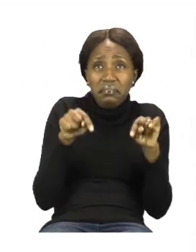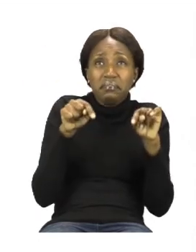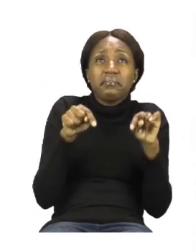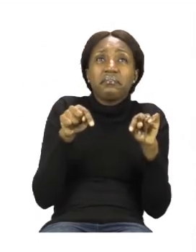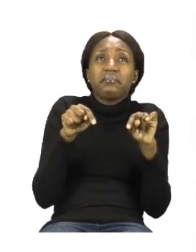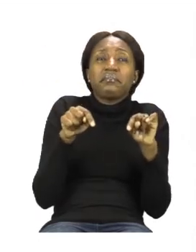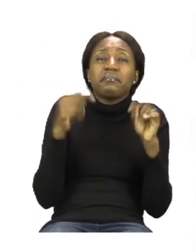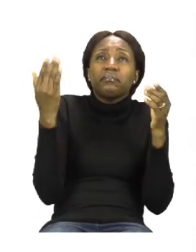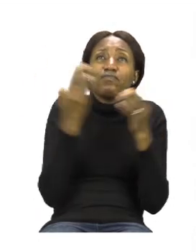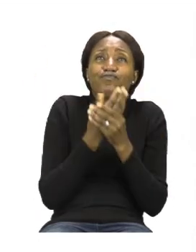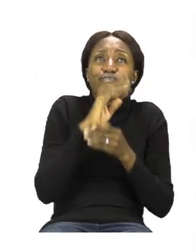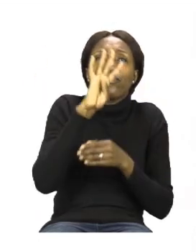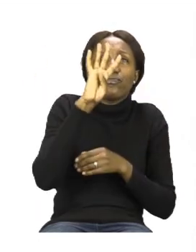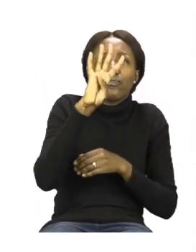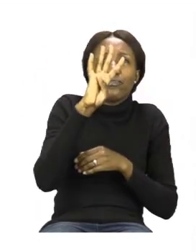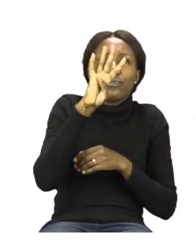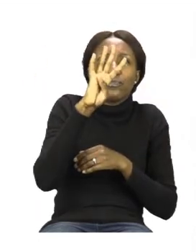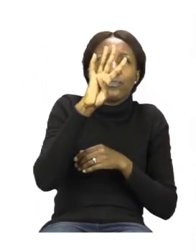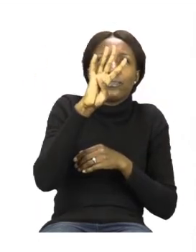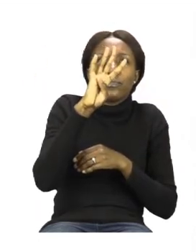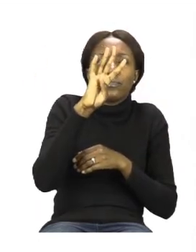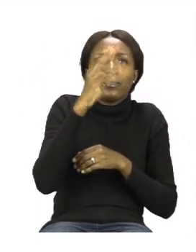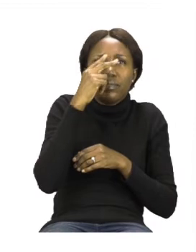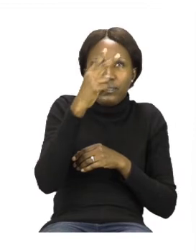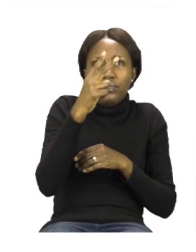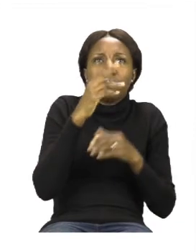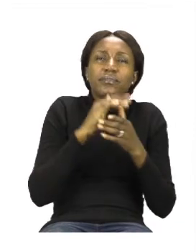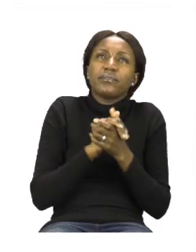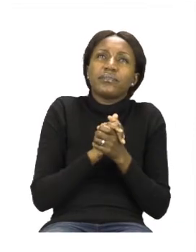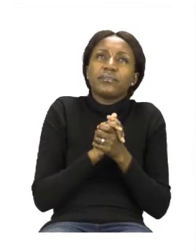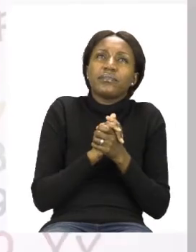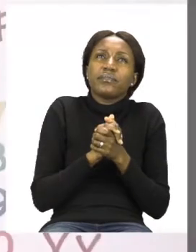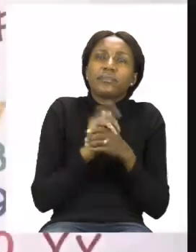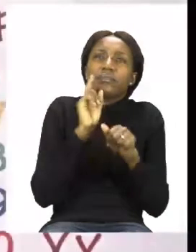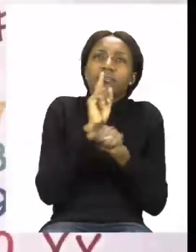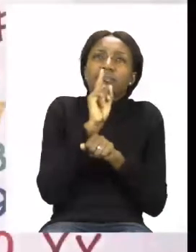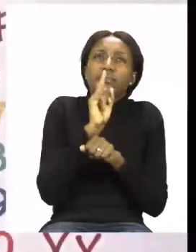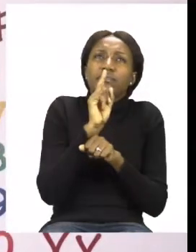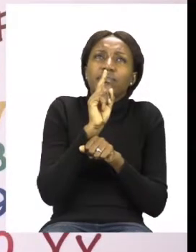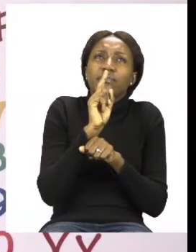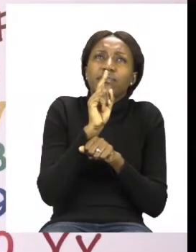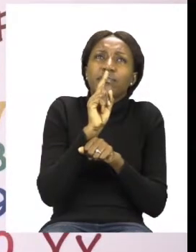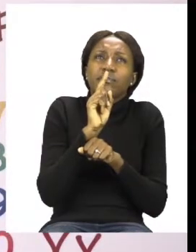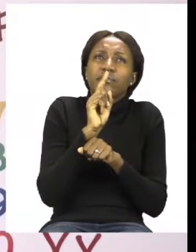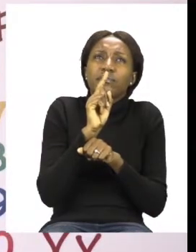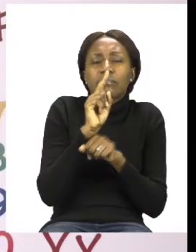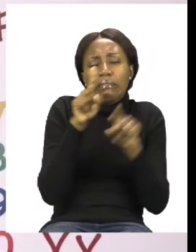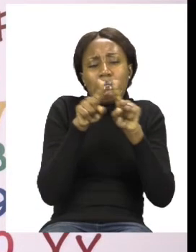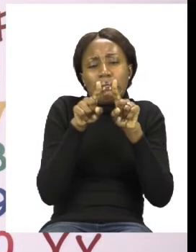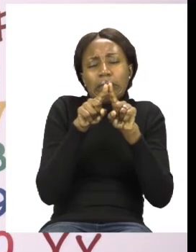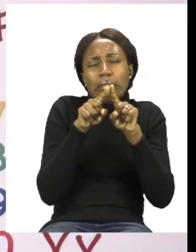new ones together. So let's take a look at the board. The first one is called a sphere.